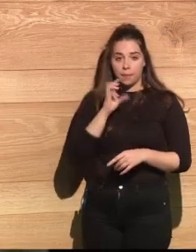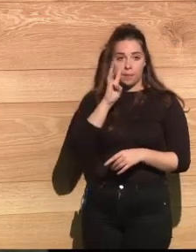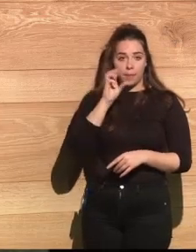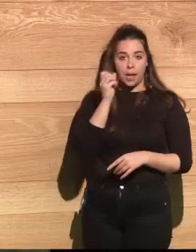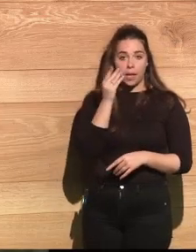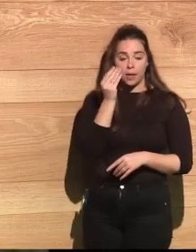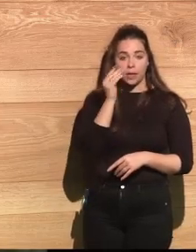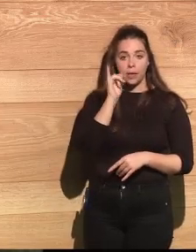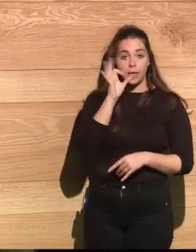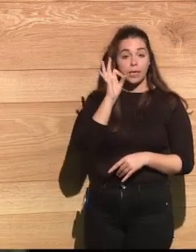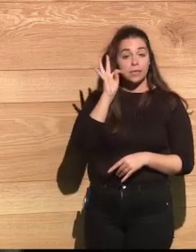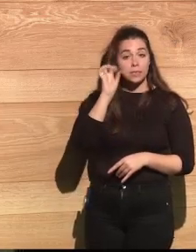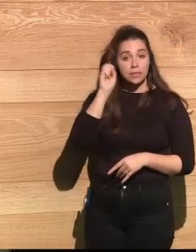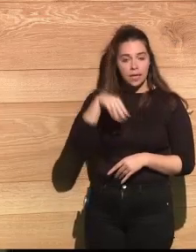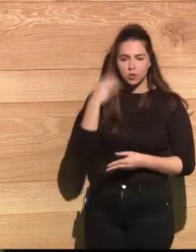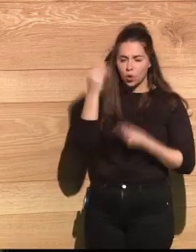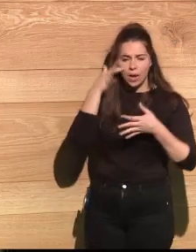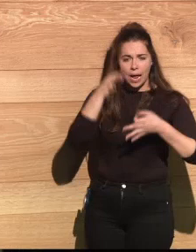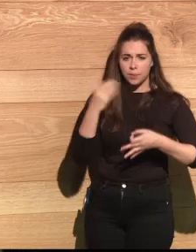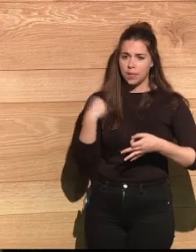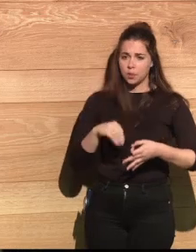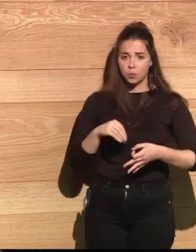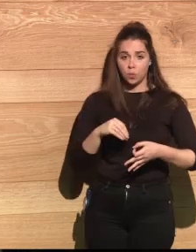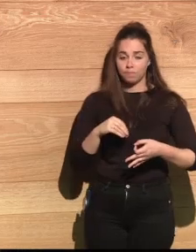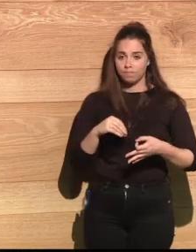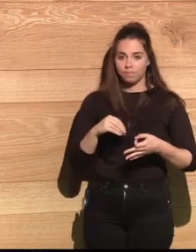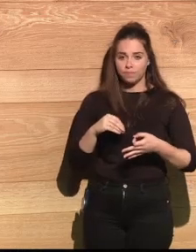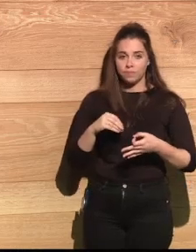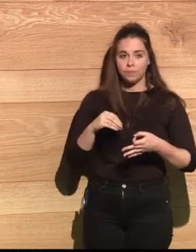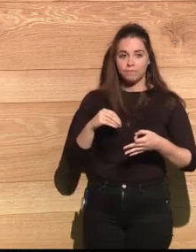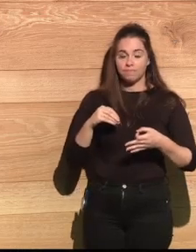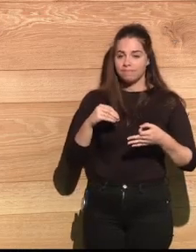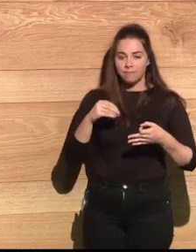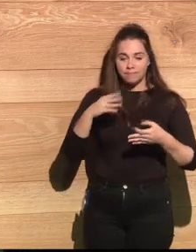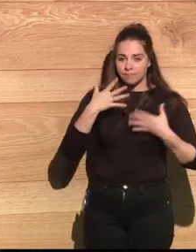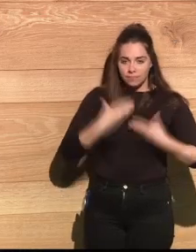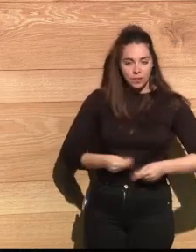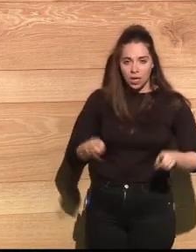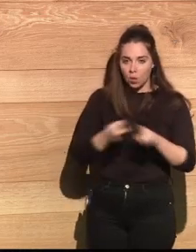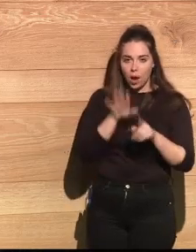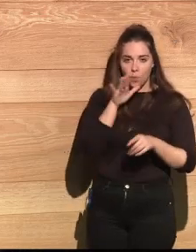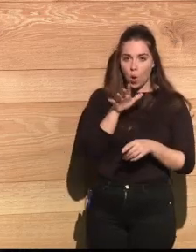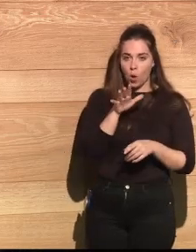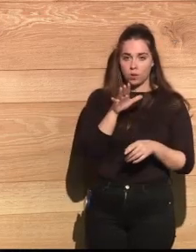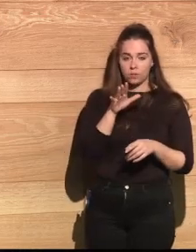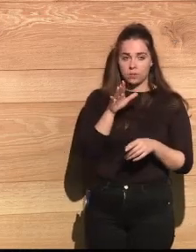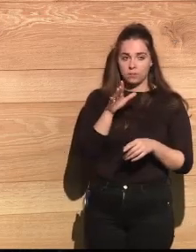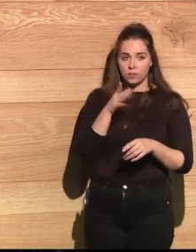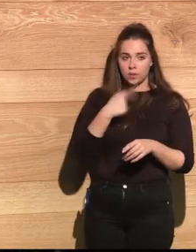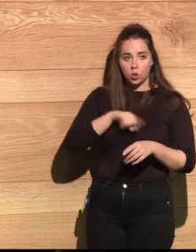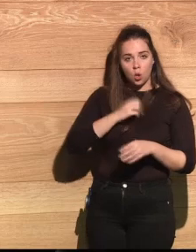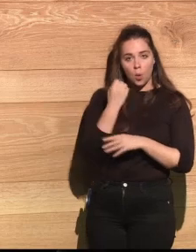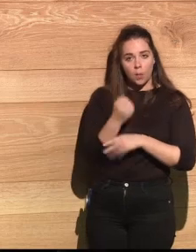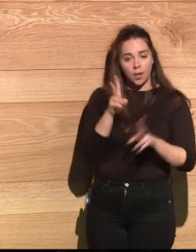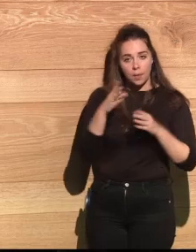big giant, the U.S., they keep on investing on it. So I feel very pessimistic because there are many countries that support the idea